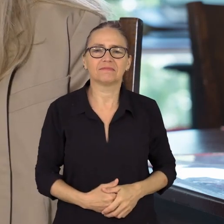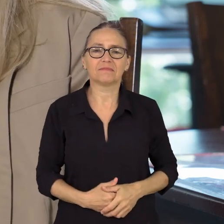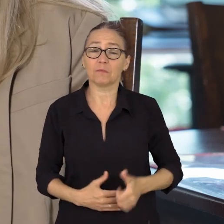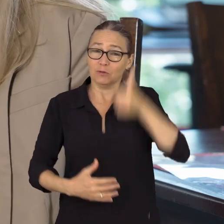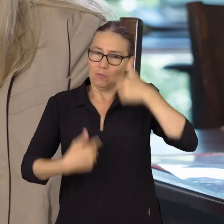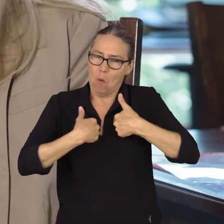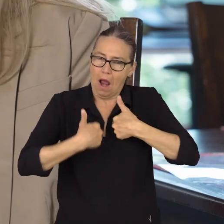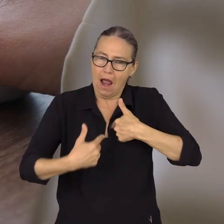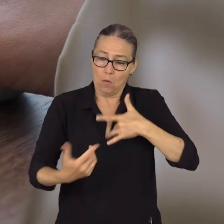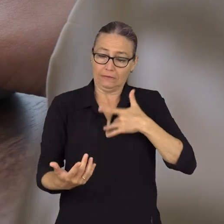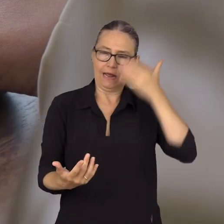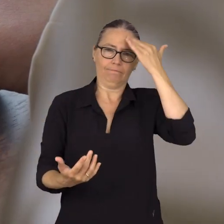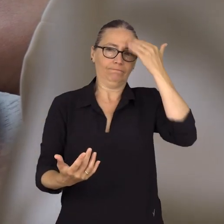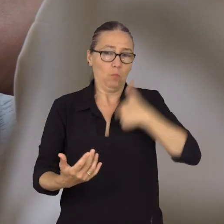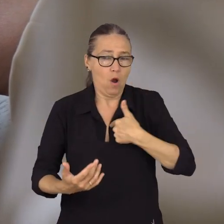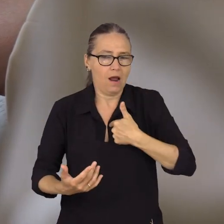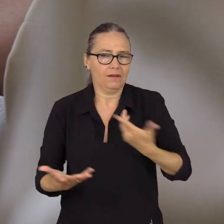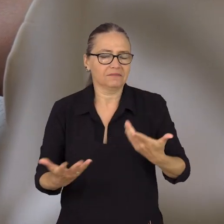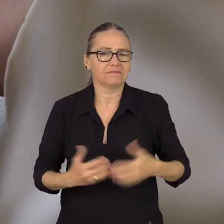know it more than others.